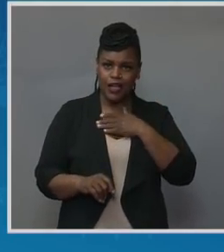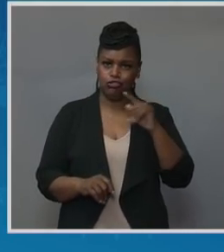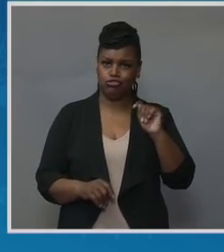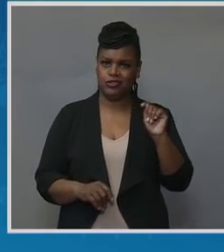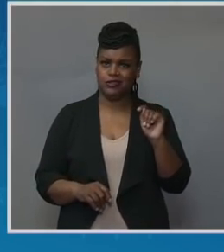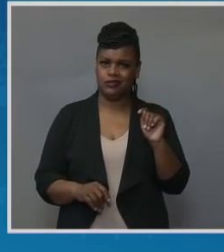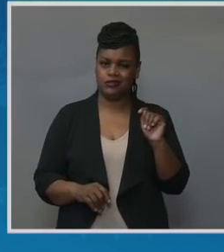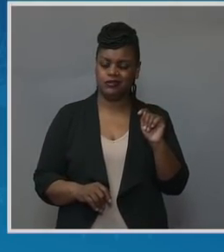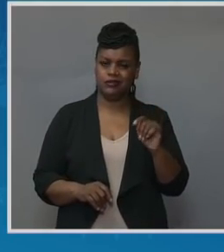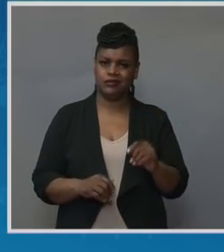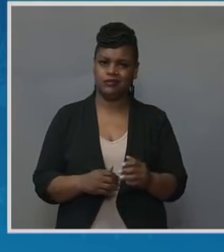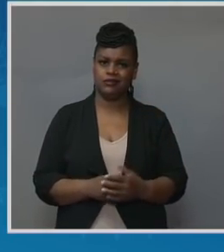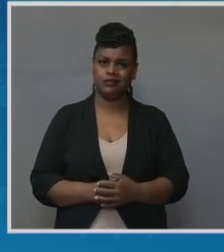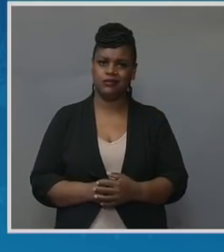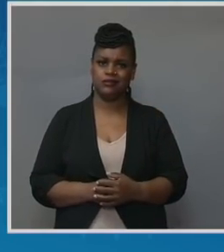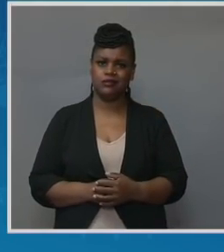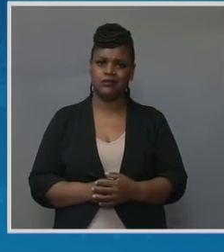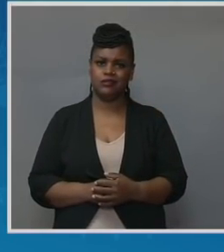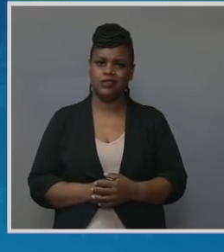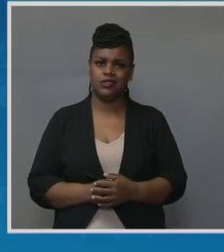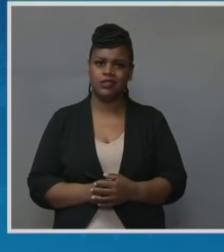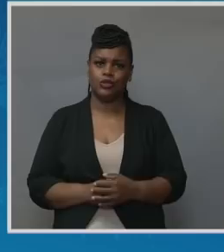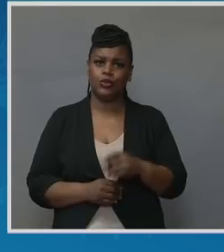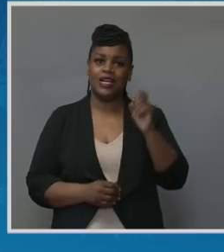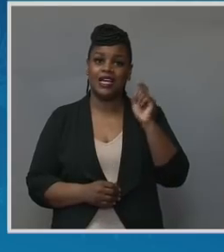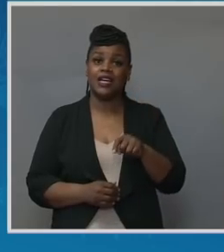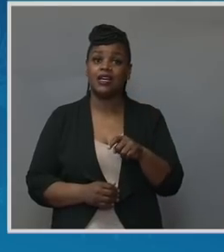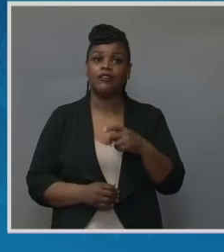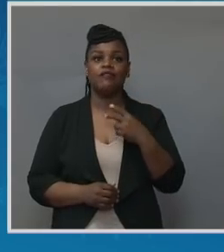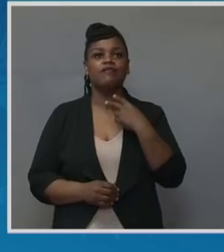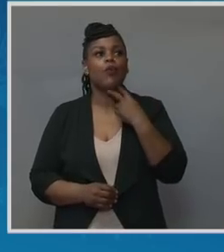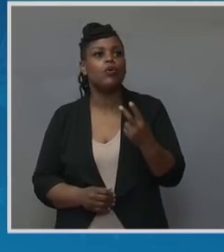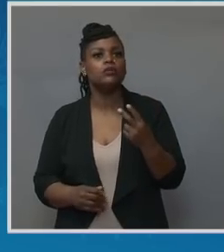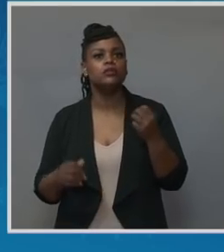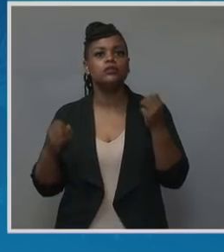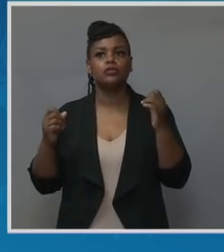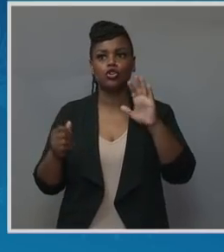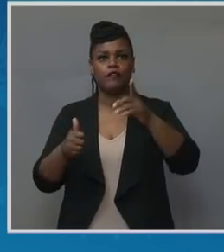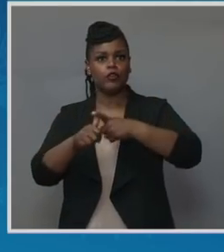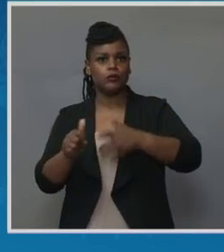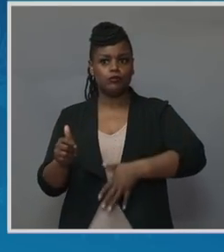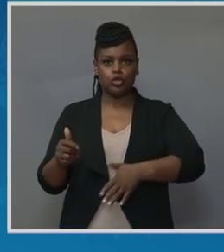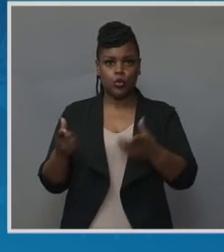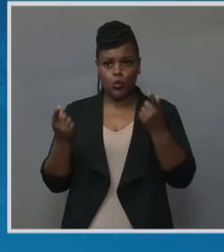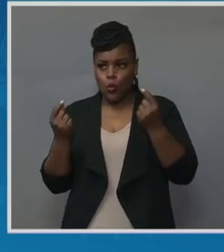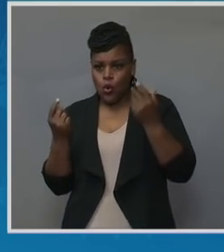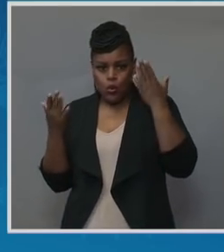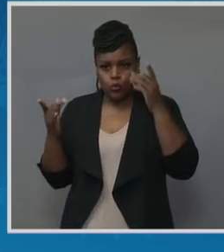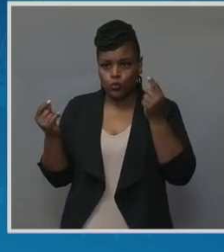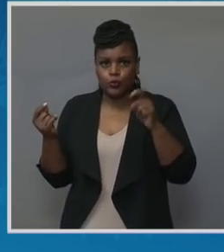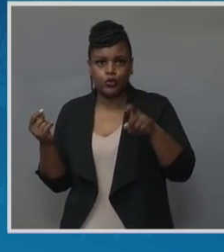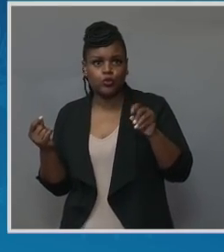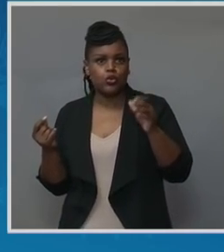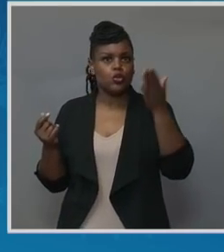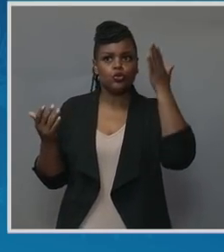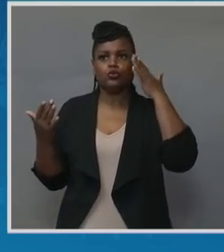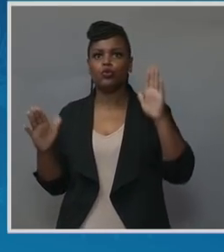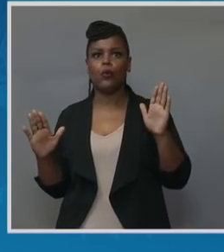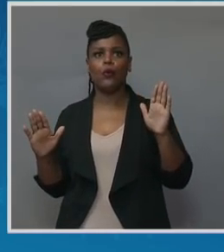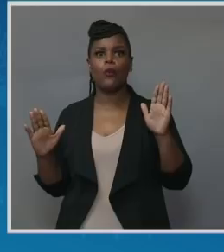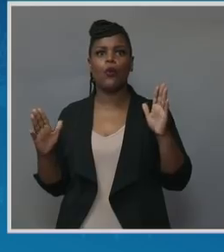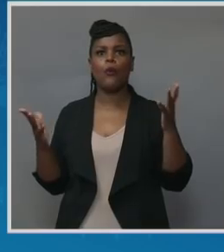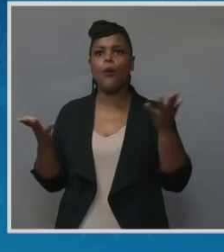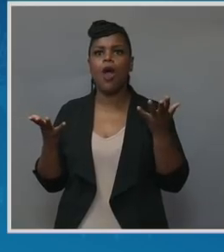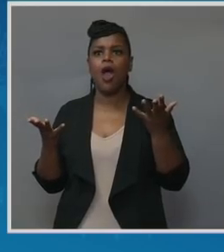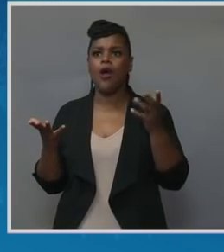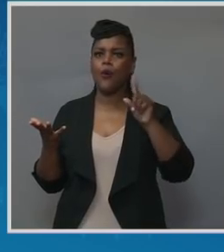being that voice when you don't know. If it's your first pregnancy, you don't know what the protocol is. And so, you don't know to ask those questions. That's what your doula is